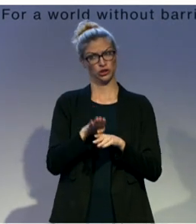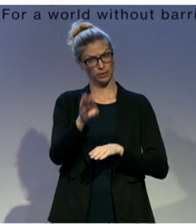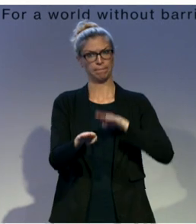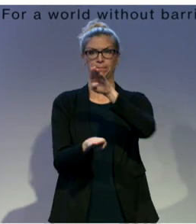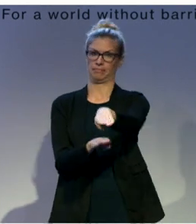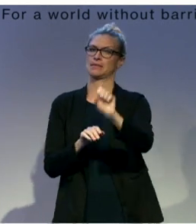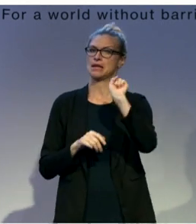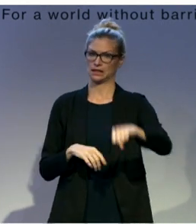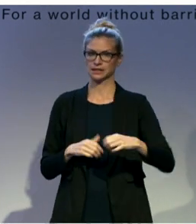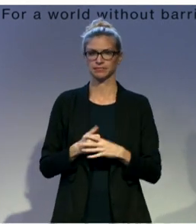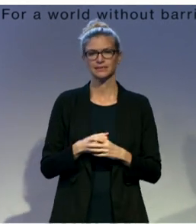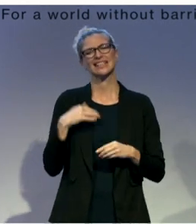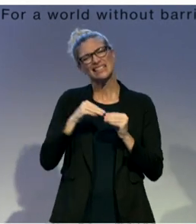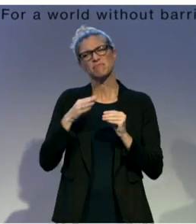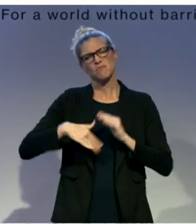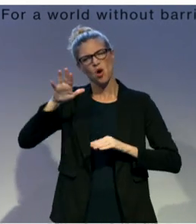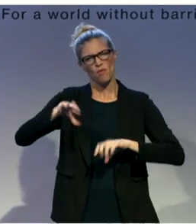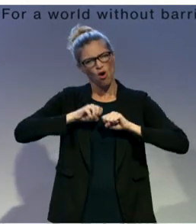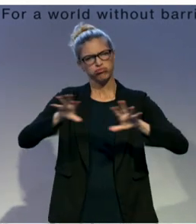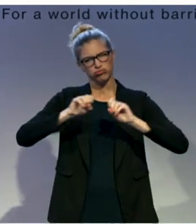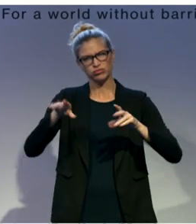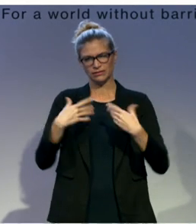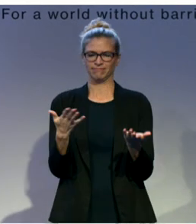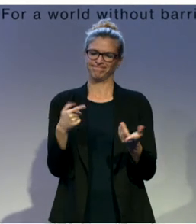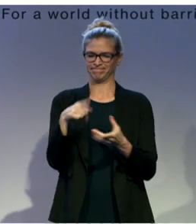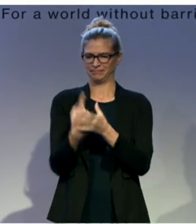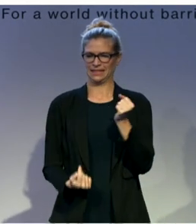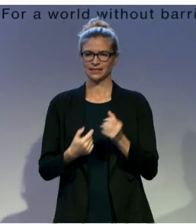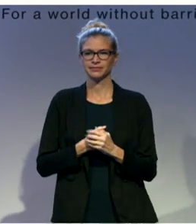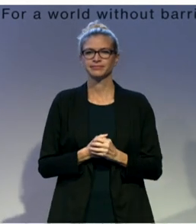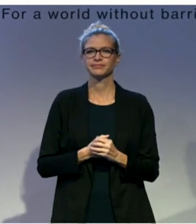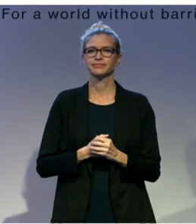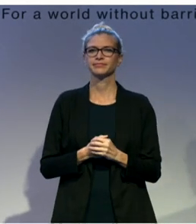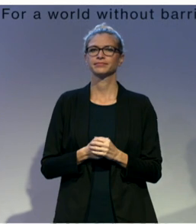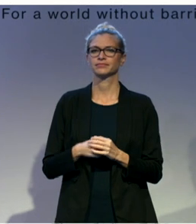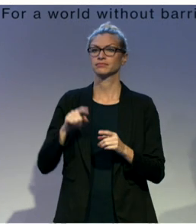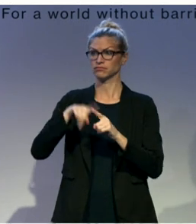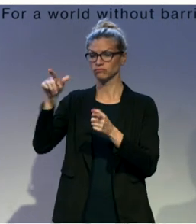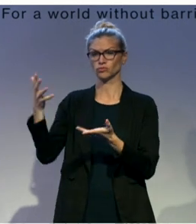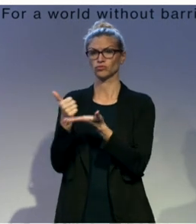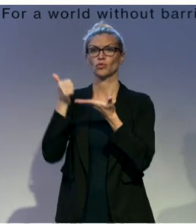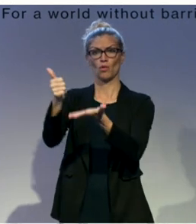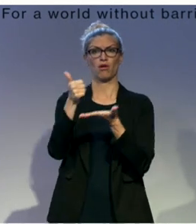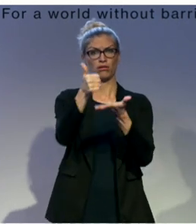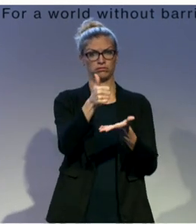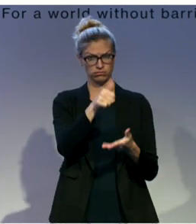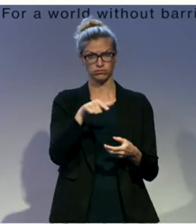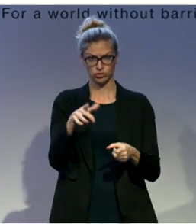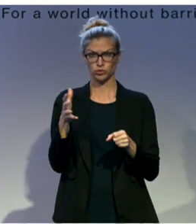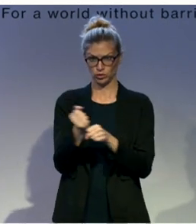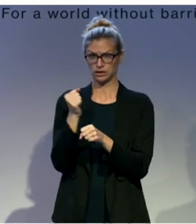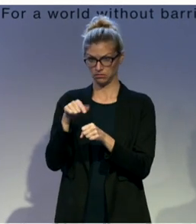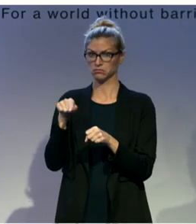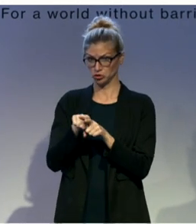the masses, unfortunately. We've also been involved in other awards. We've also been part of the